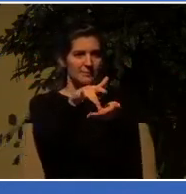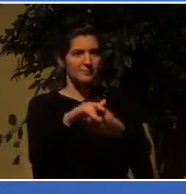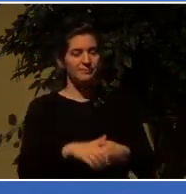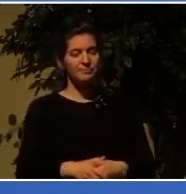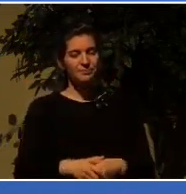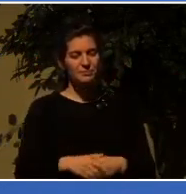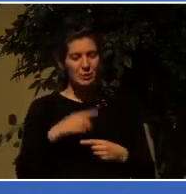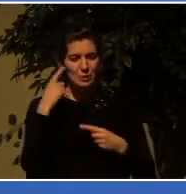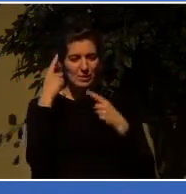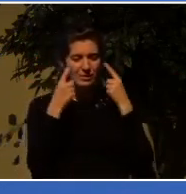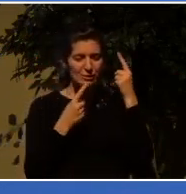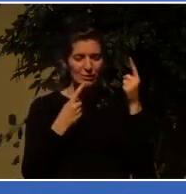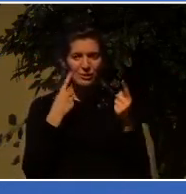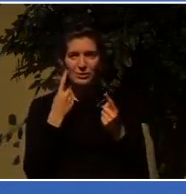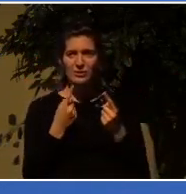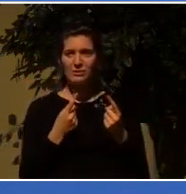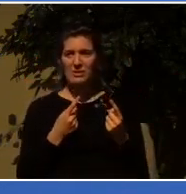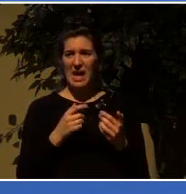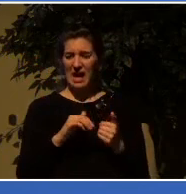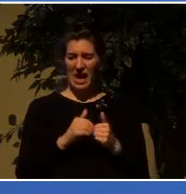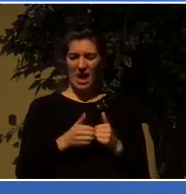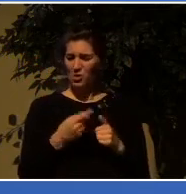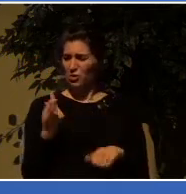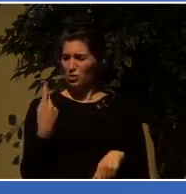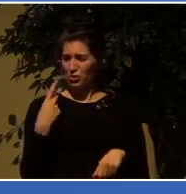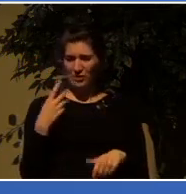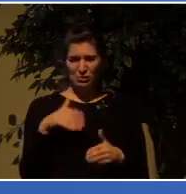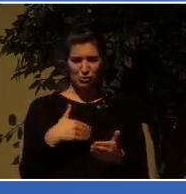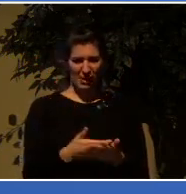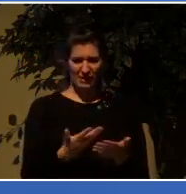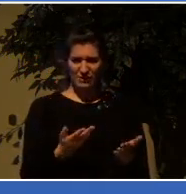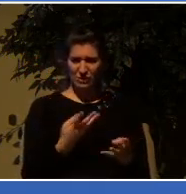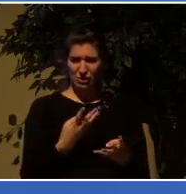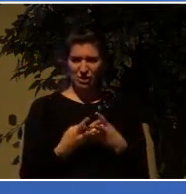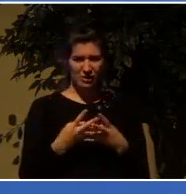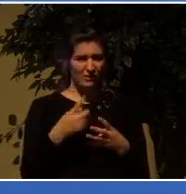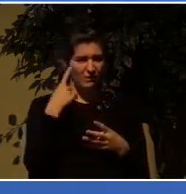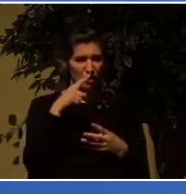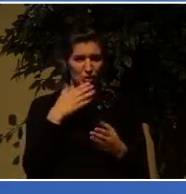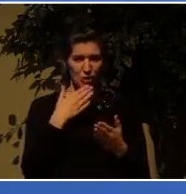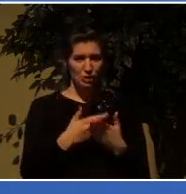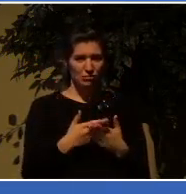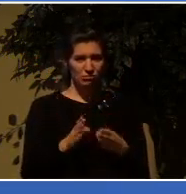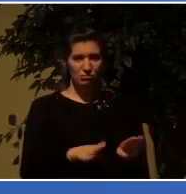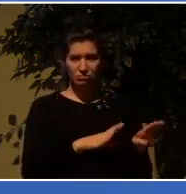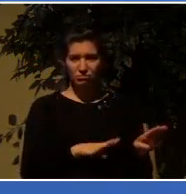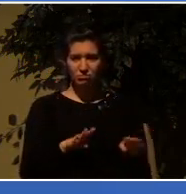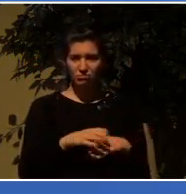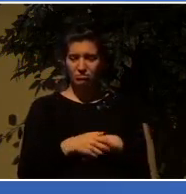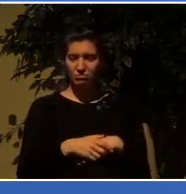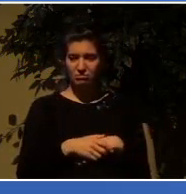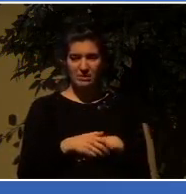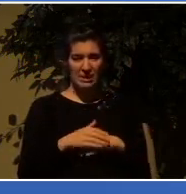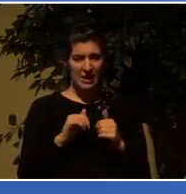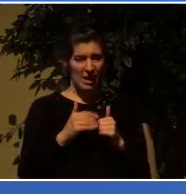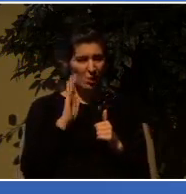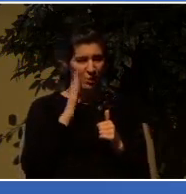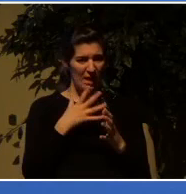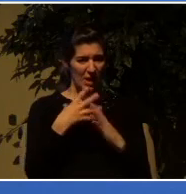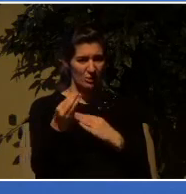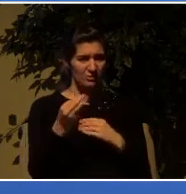wondering how in the world did we get here for doing good, and how in the world are we going to get out of here?